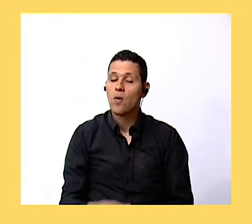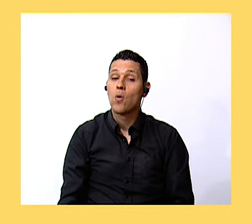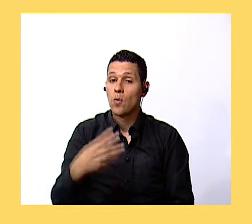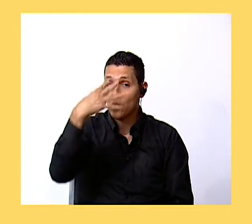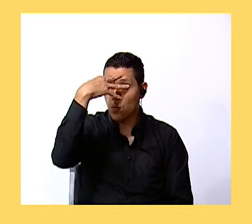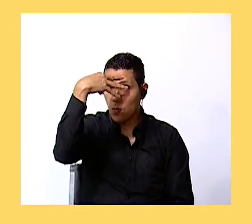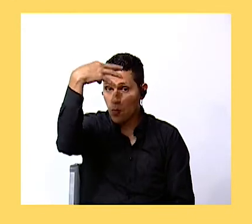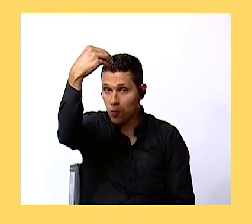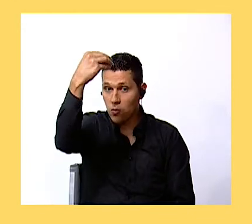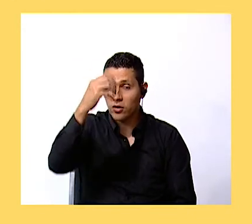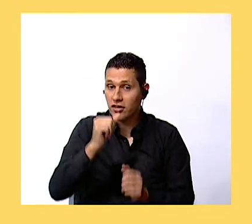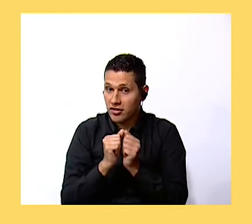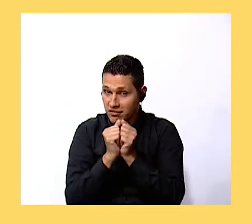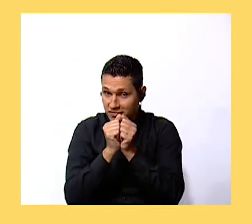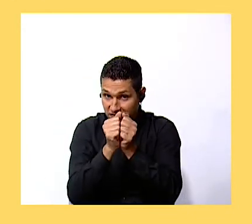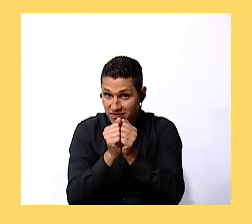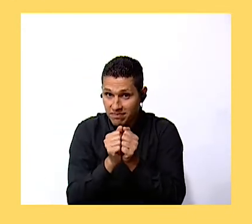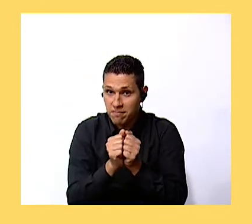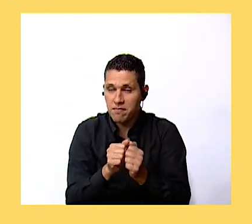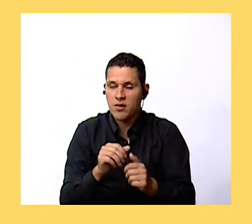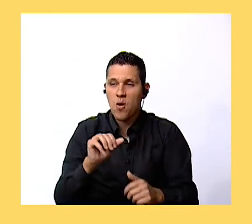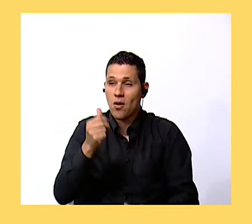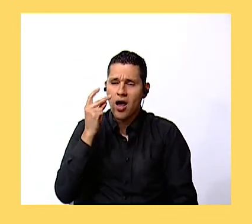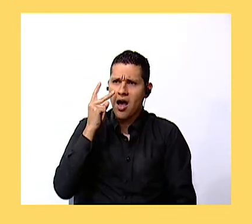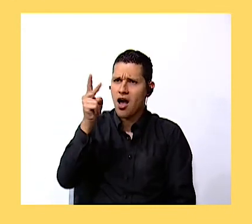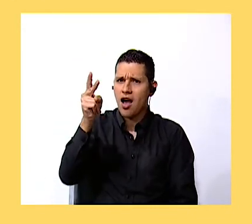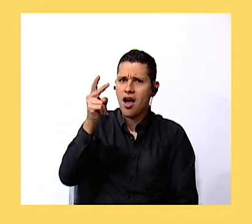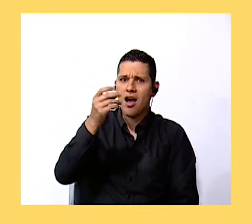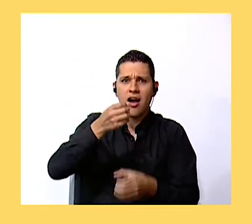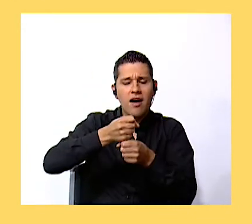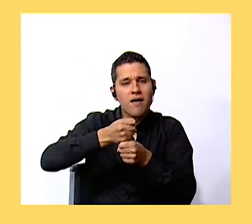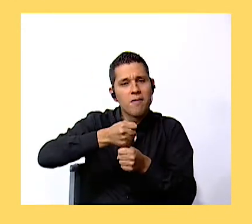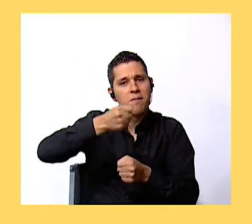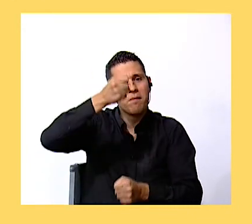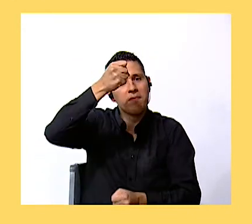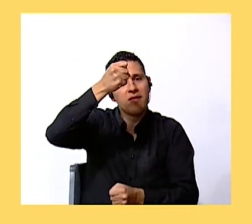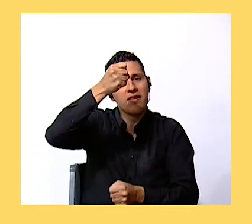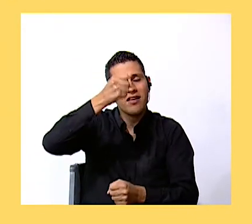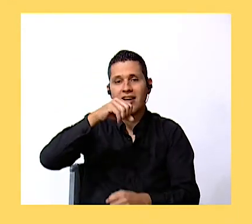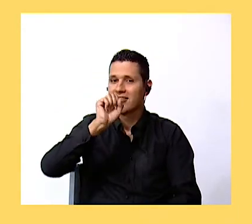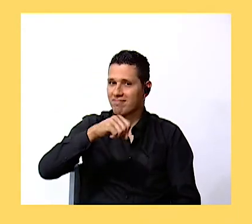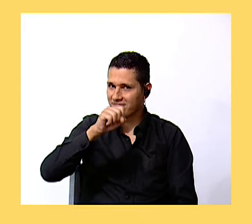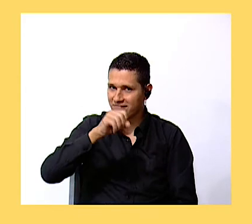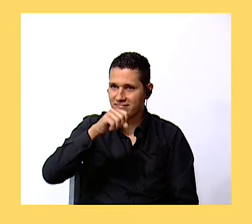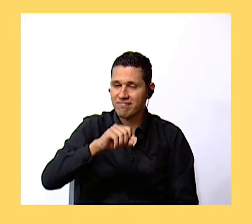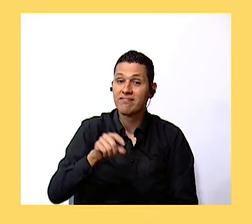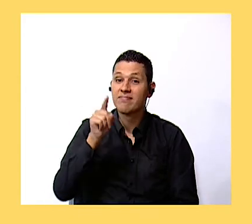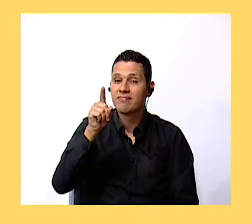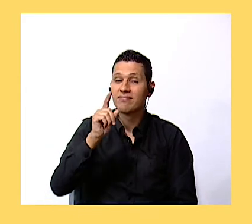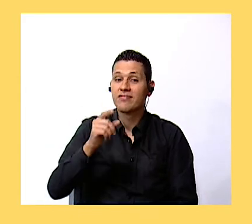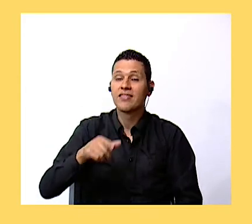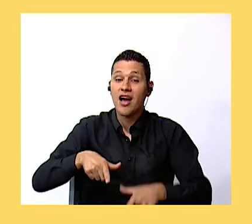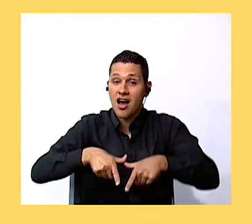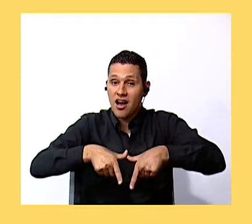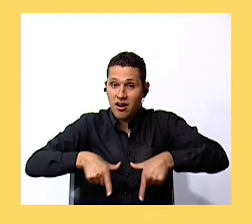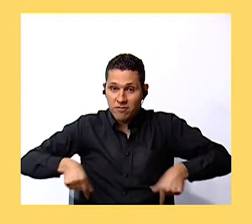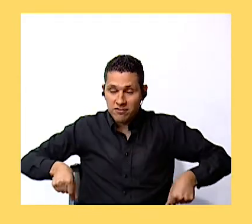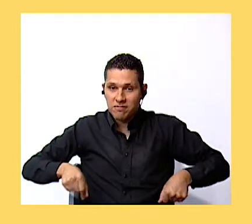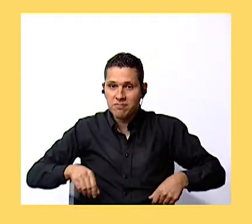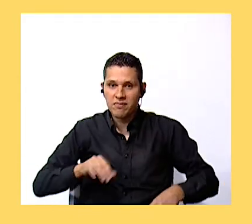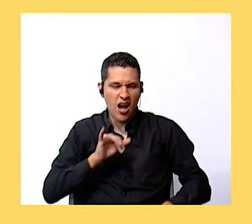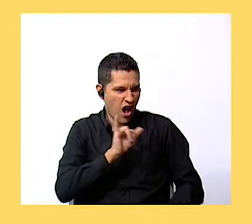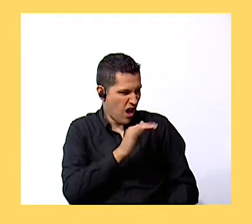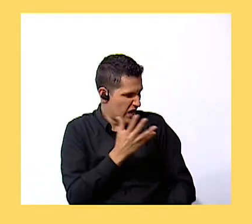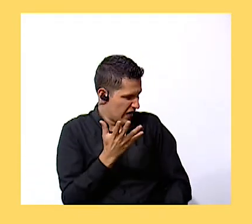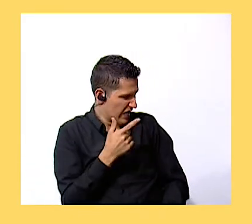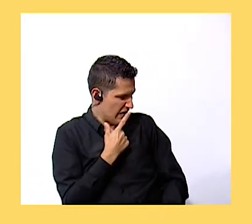correct what about the next one umbrella yes and the other one what is that teacher